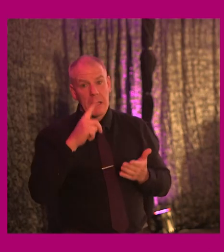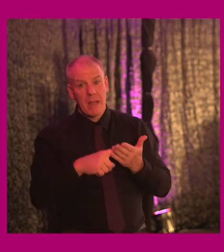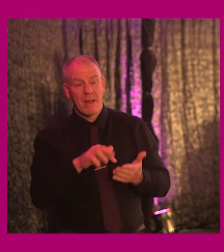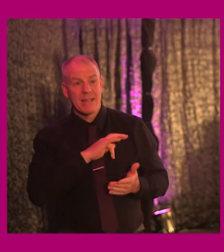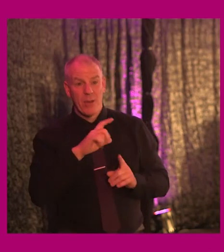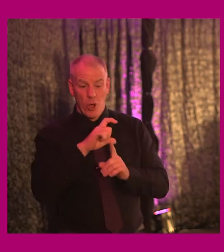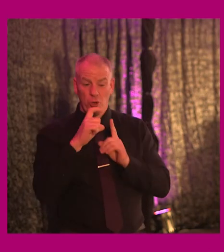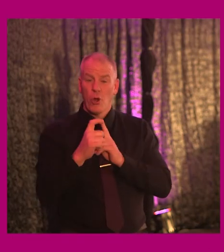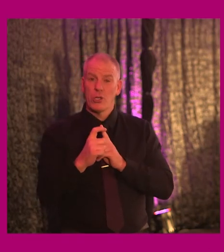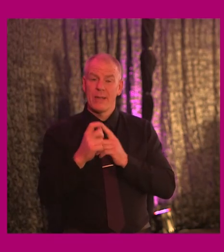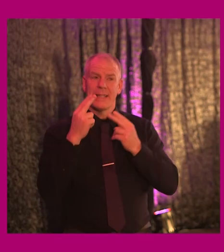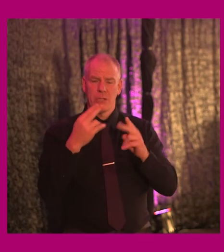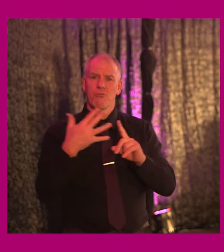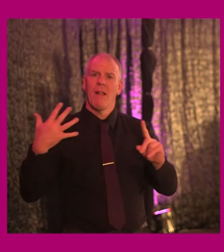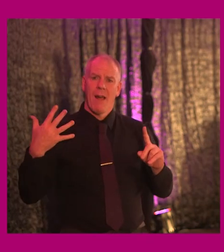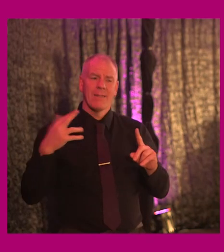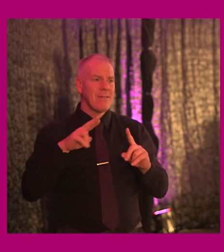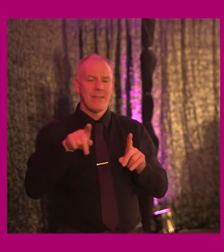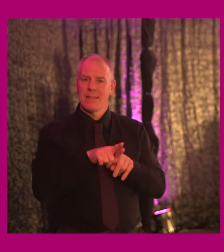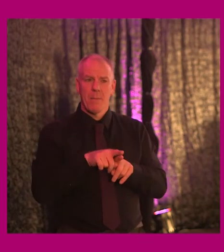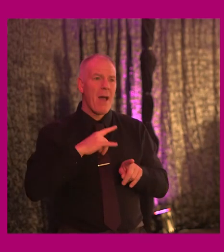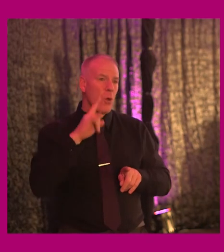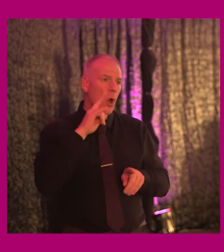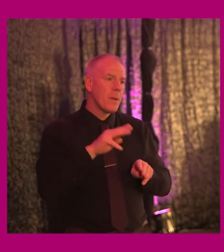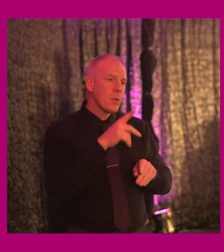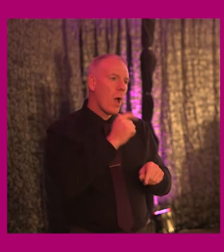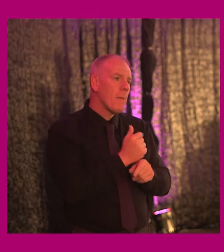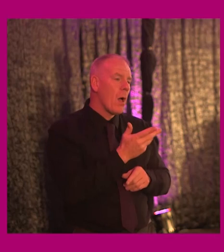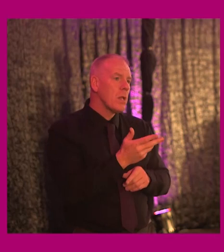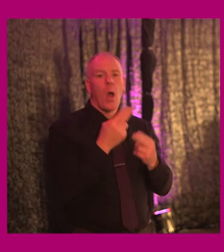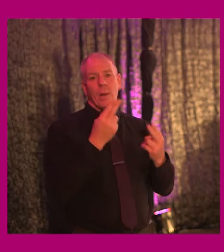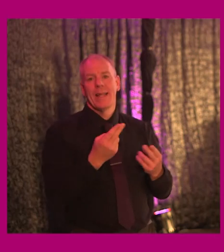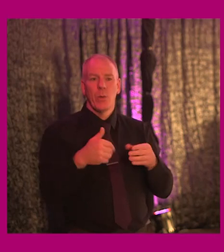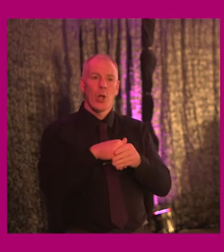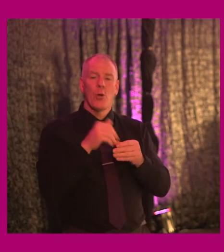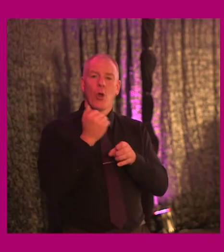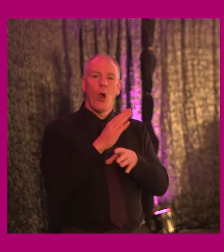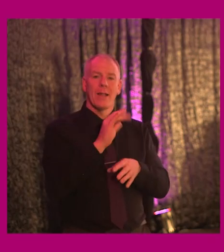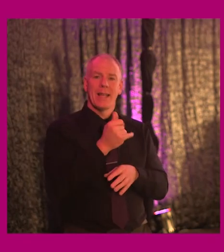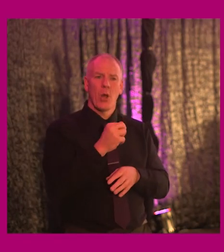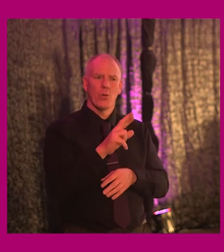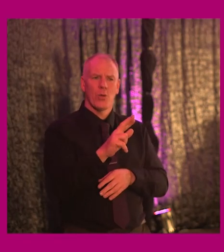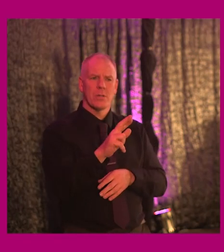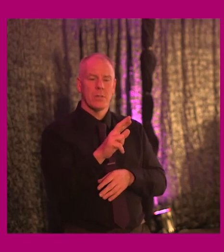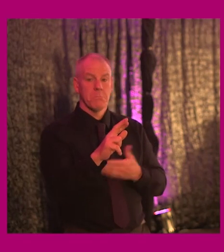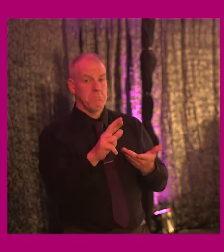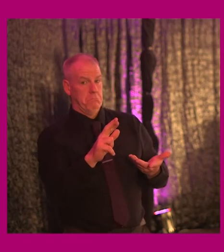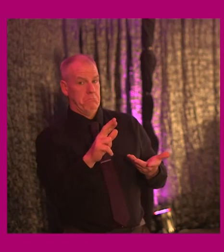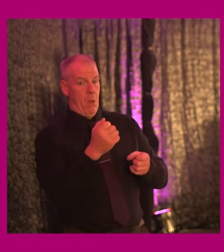that actually, culturally, this needs to be recognised because I've heard people saying we need to include all stakeholders. Well,